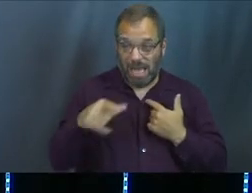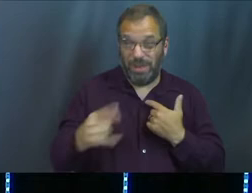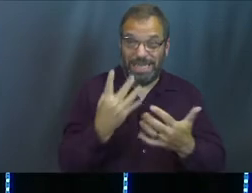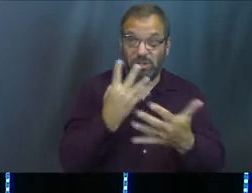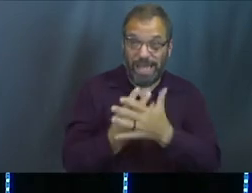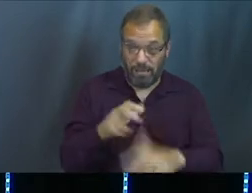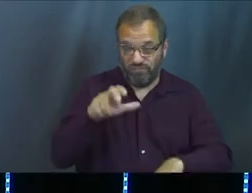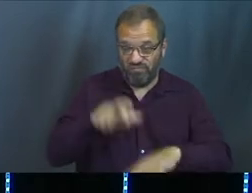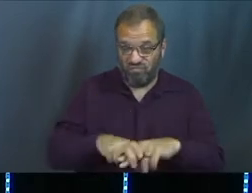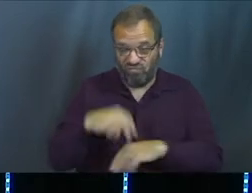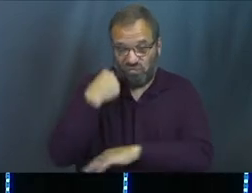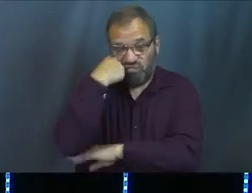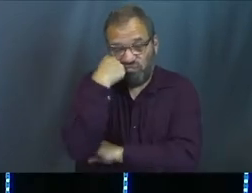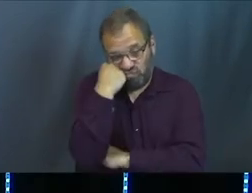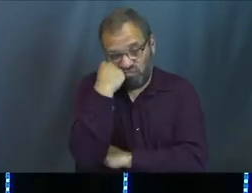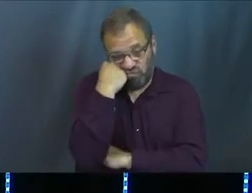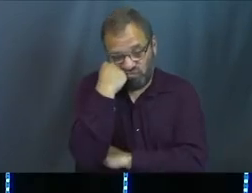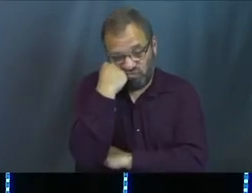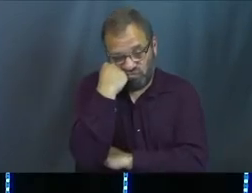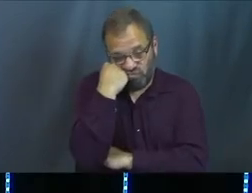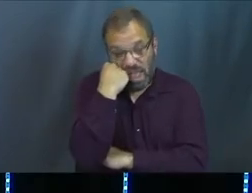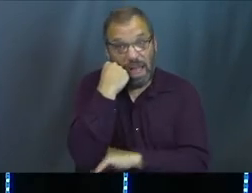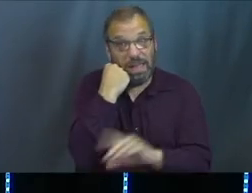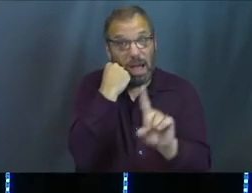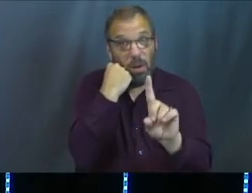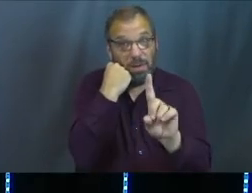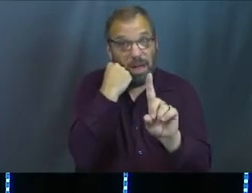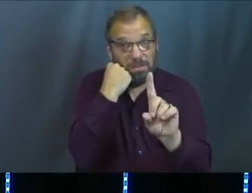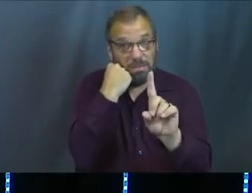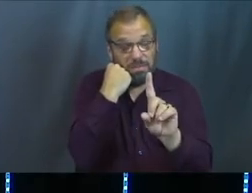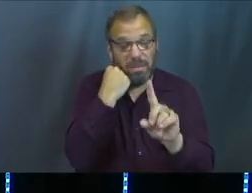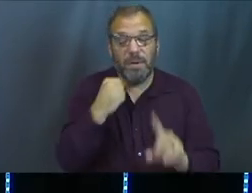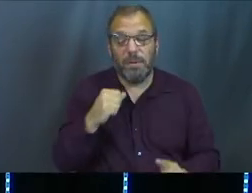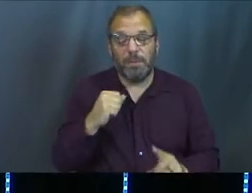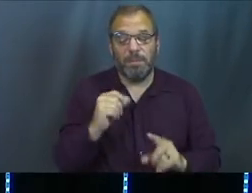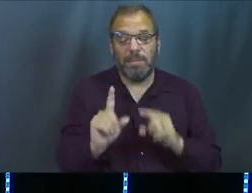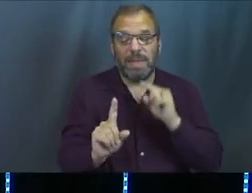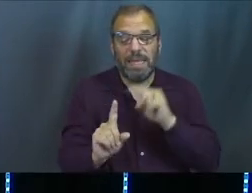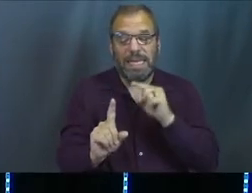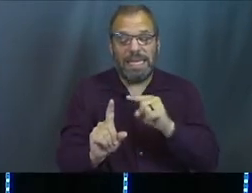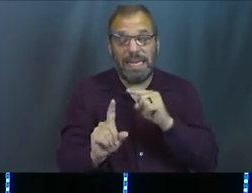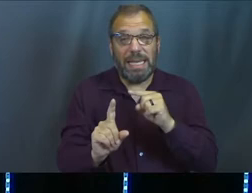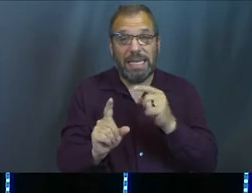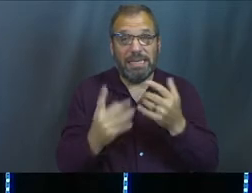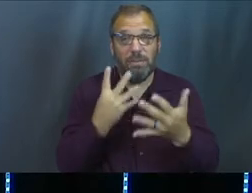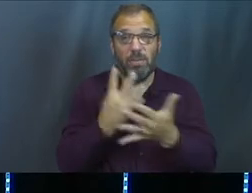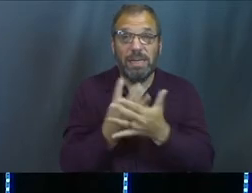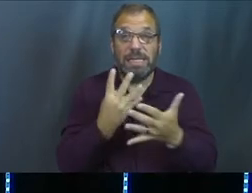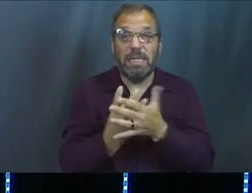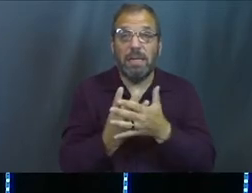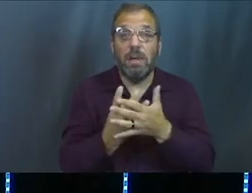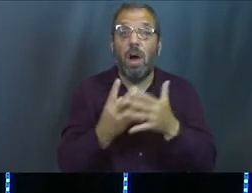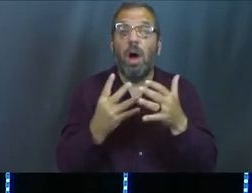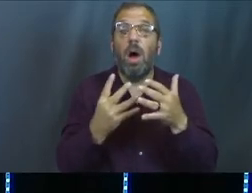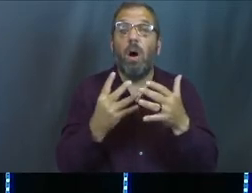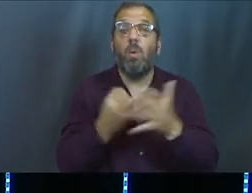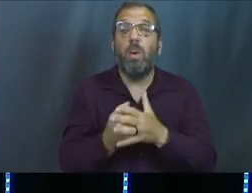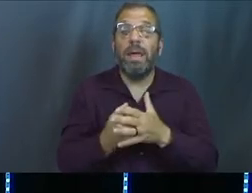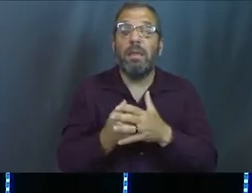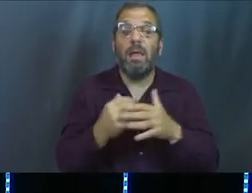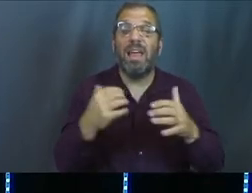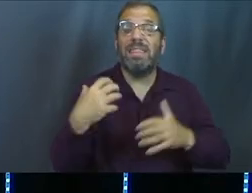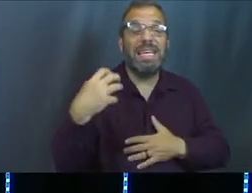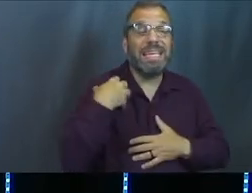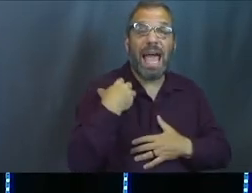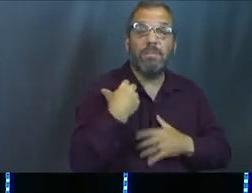in there, he quickly, this is kind of a cool thing. So he, when he gets put into prison, he's actually put in the prison of the captain of the